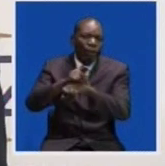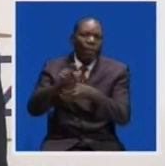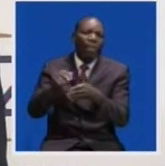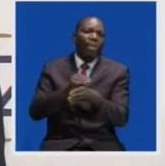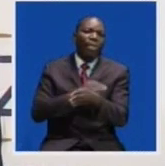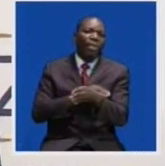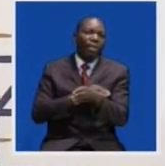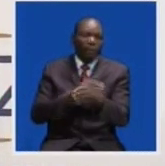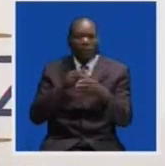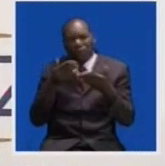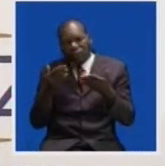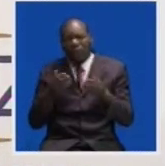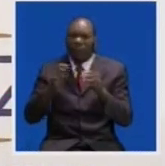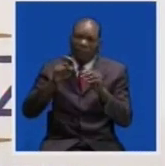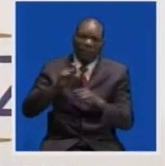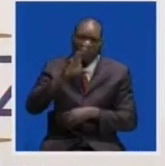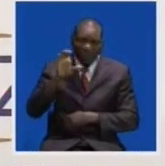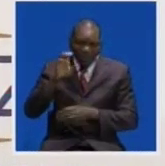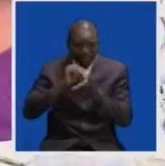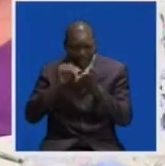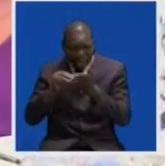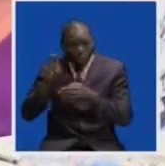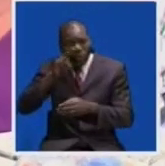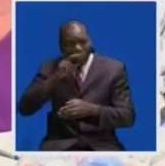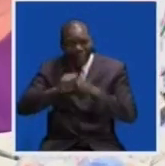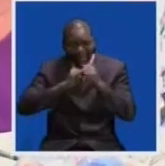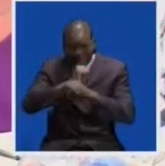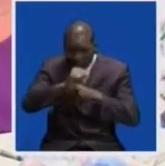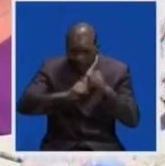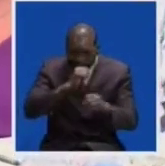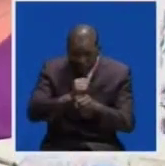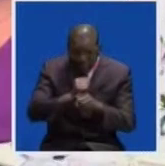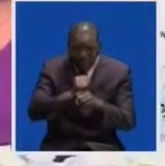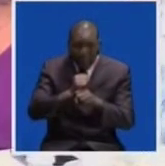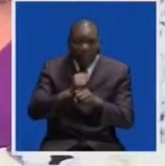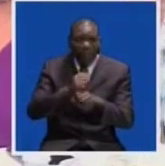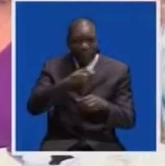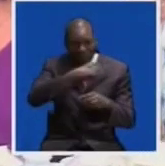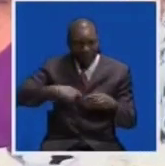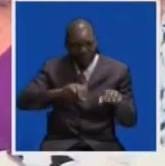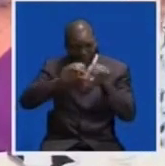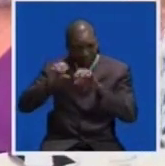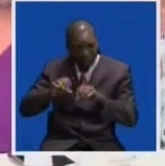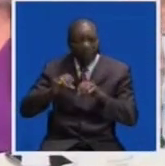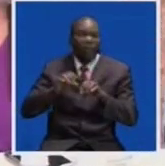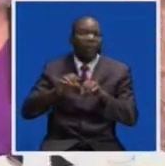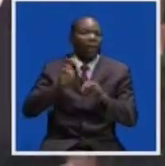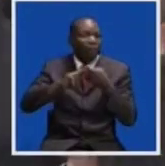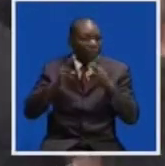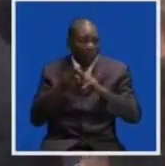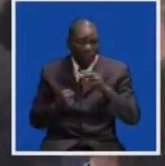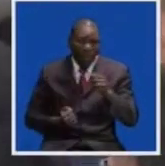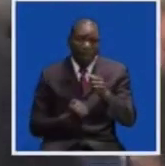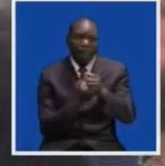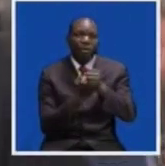to get it to free at least $500 million annually, among other certain measures which the cooperating partners support. This